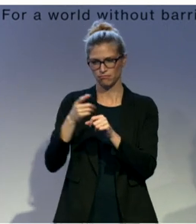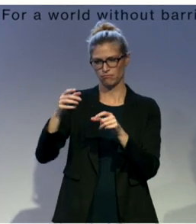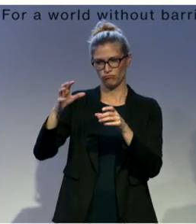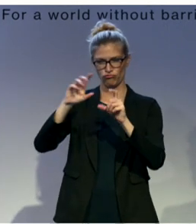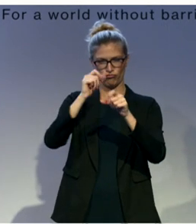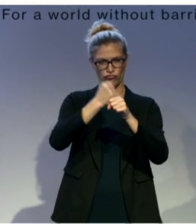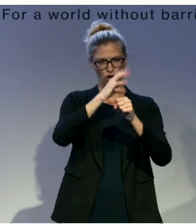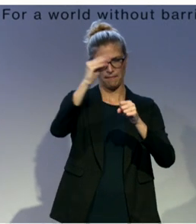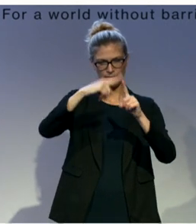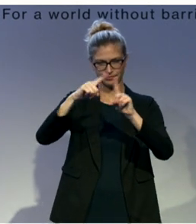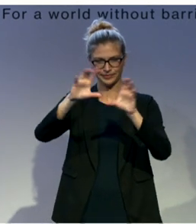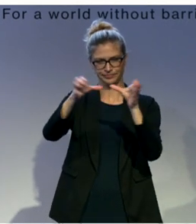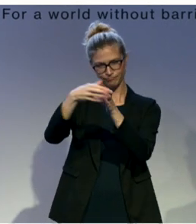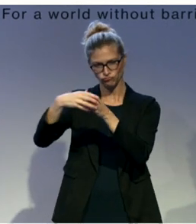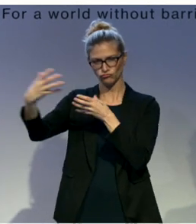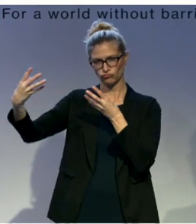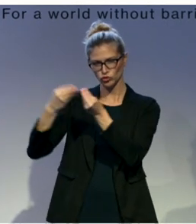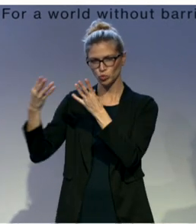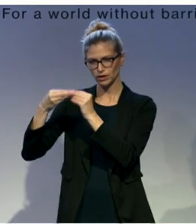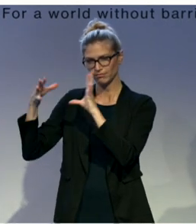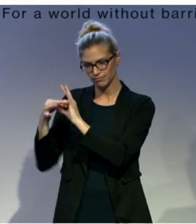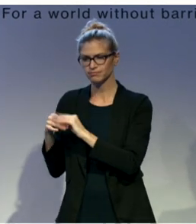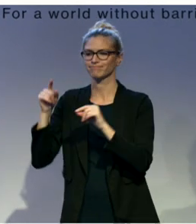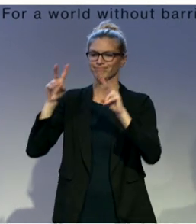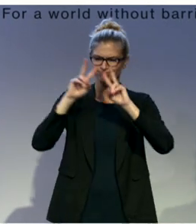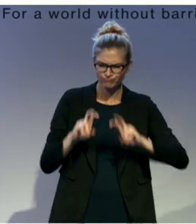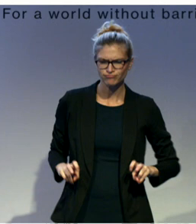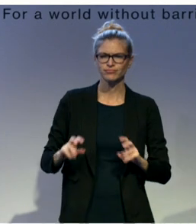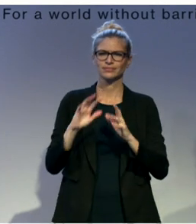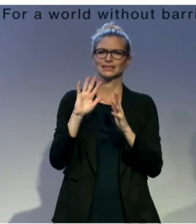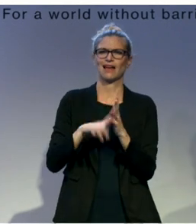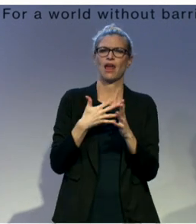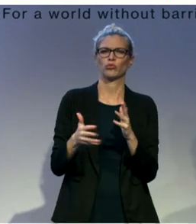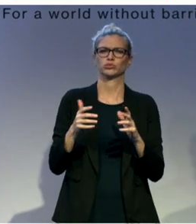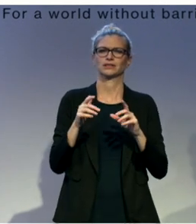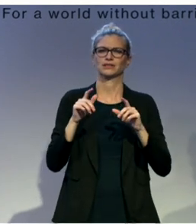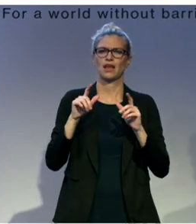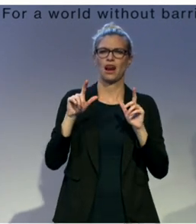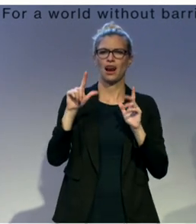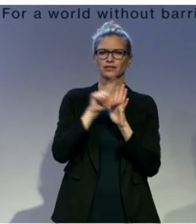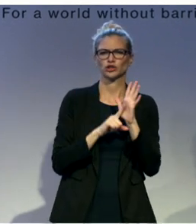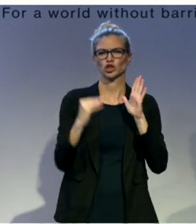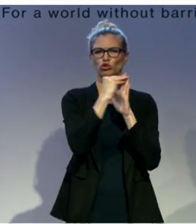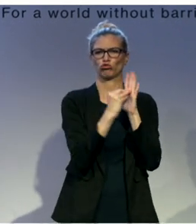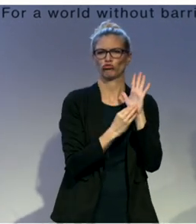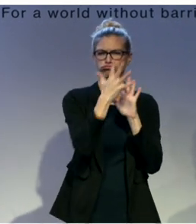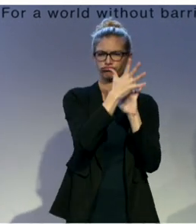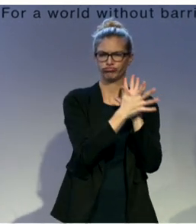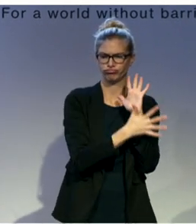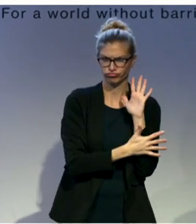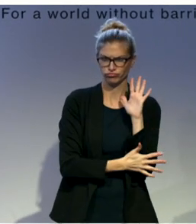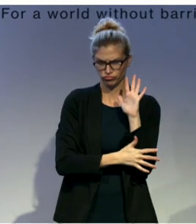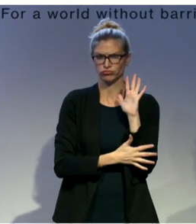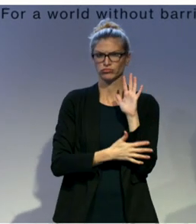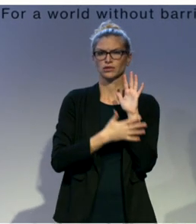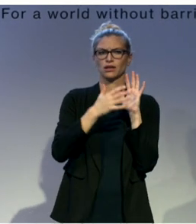sign language lexicon with over 300 words related to electoral and political life. Since then, we have also developed